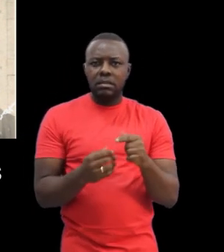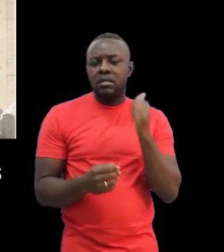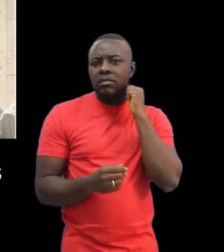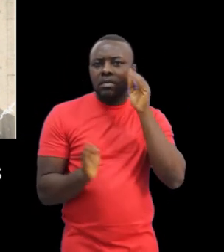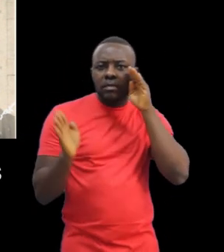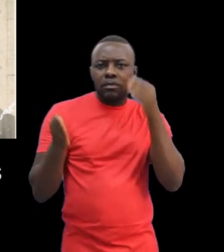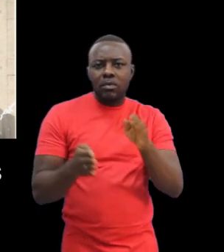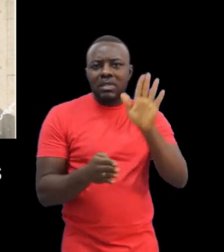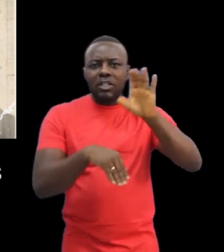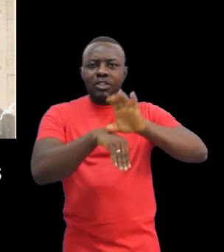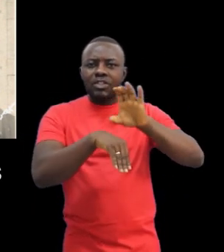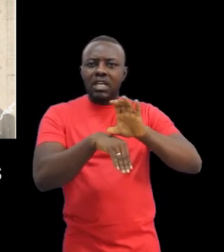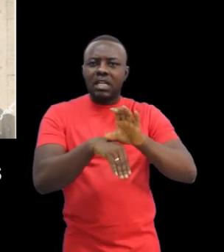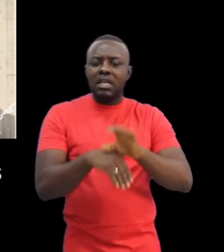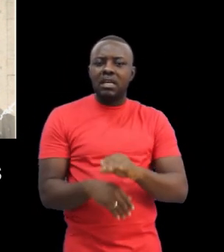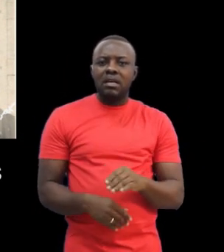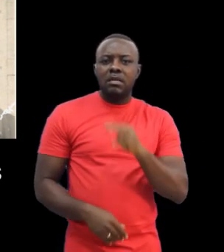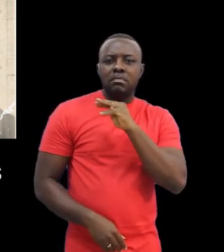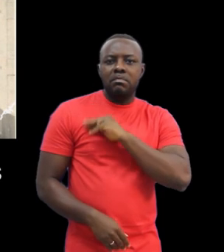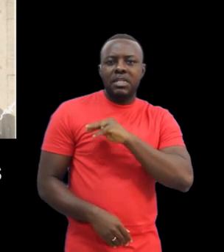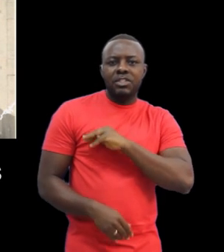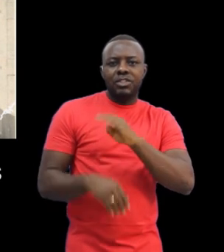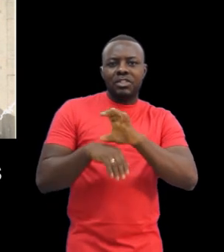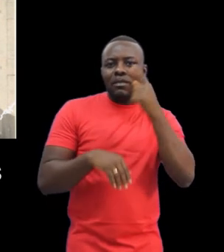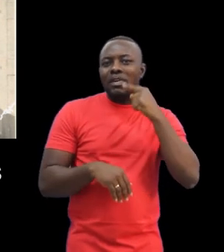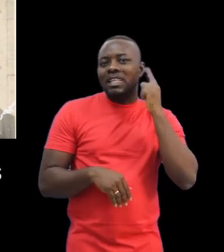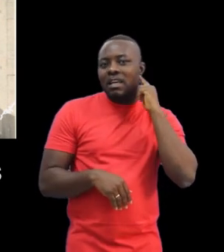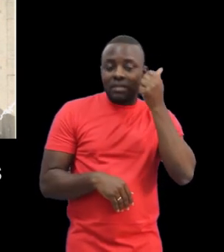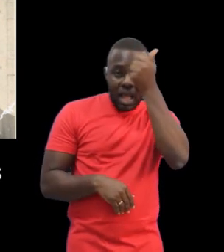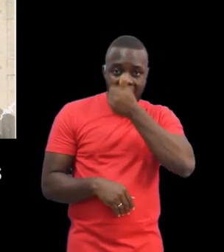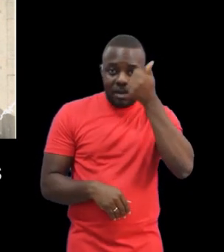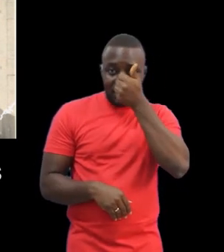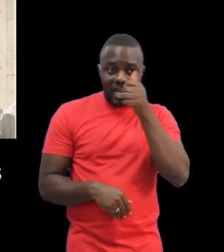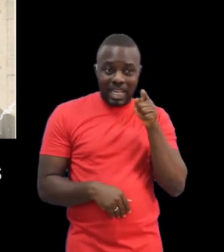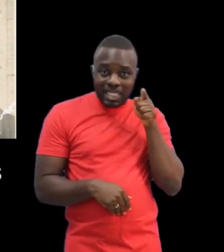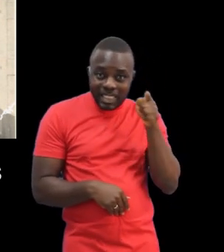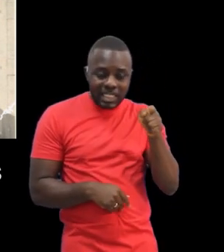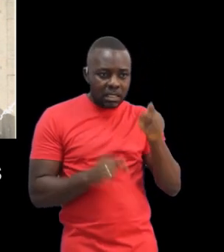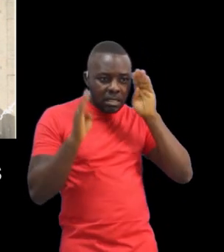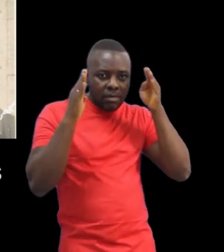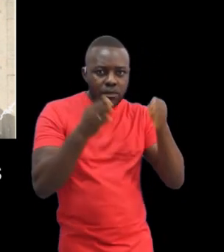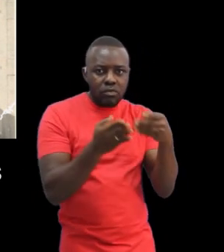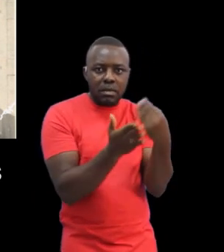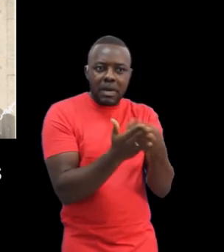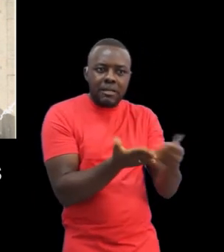education. In all other countries, his Christian mission for the Deaf African raised funds to partially or fully run the School for the